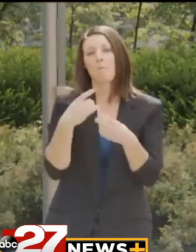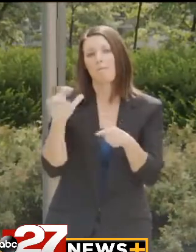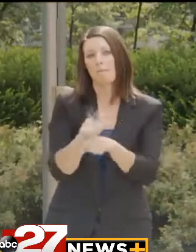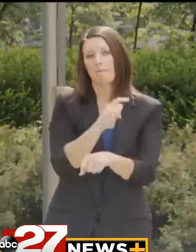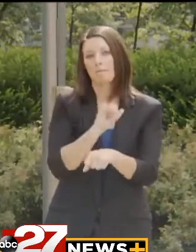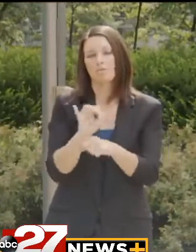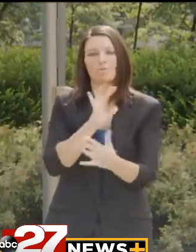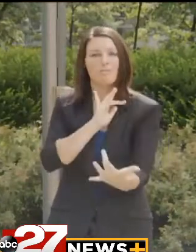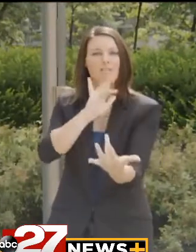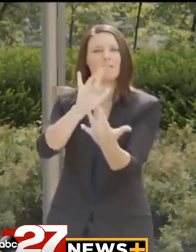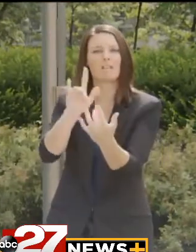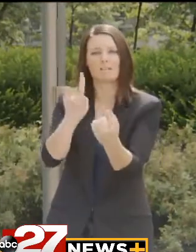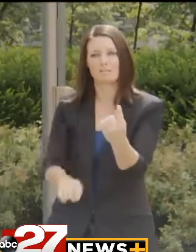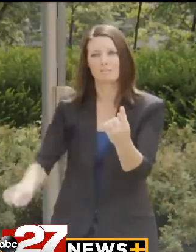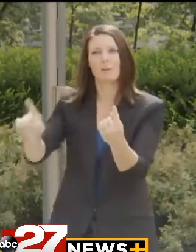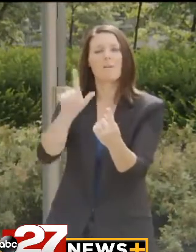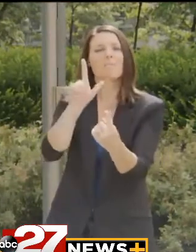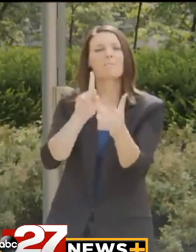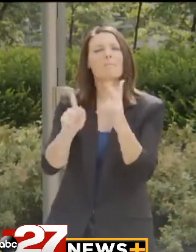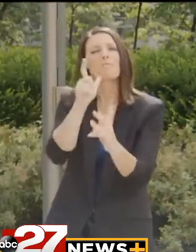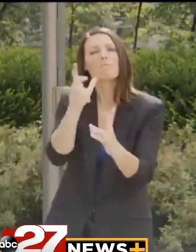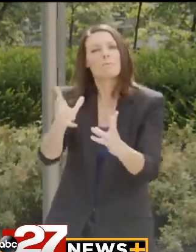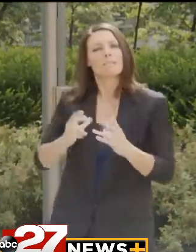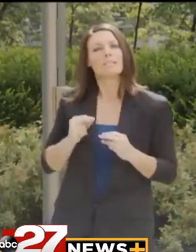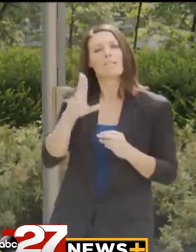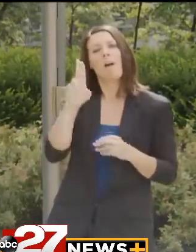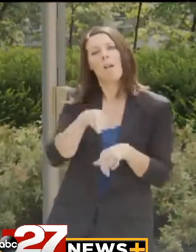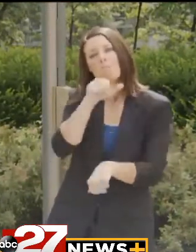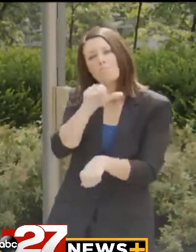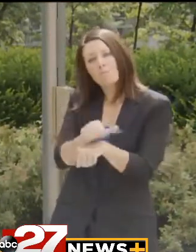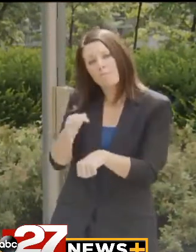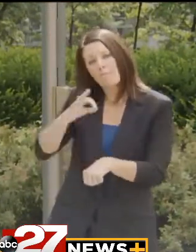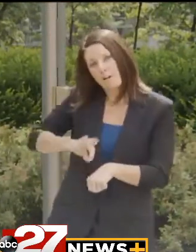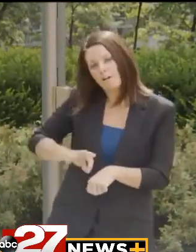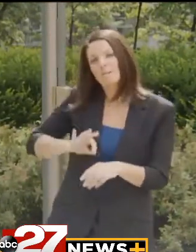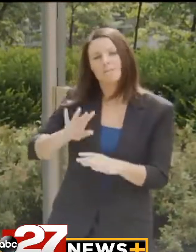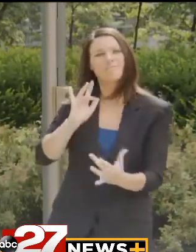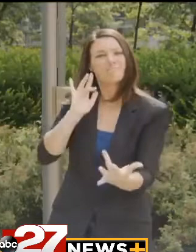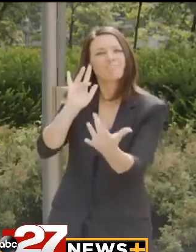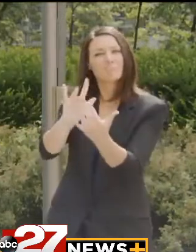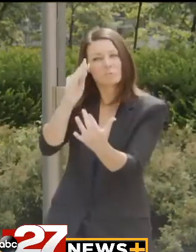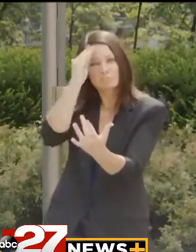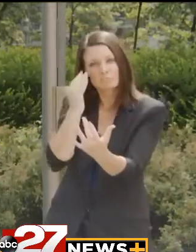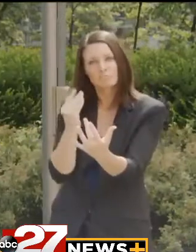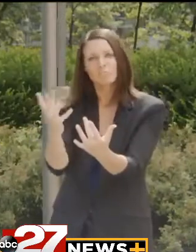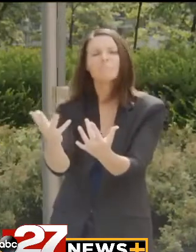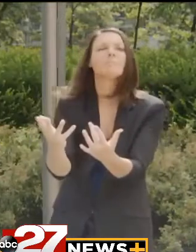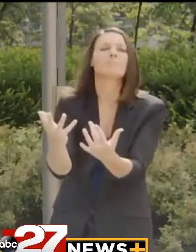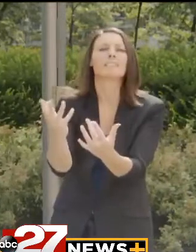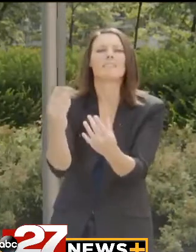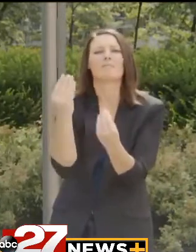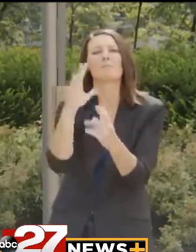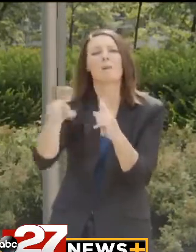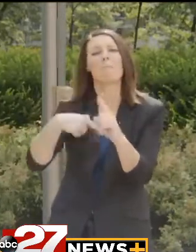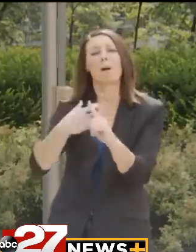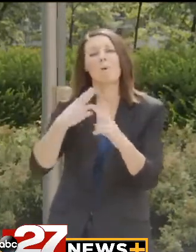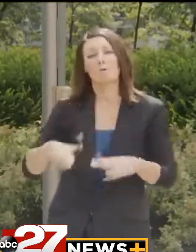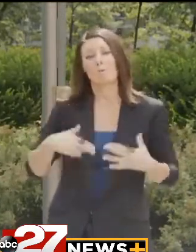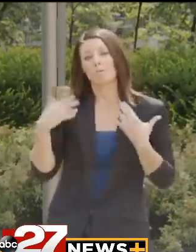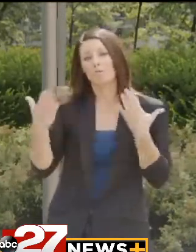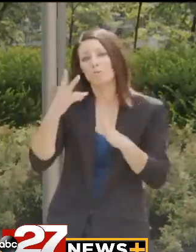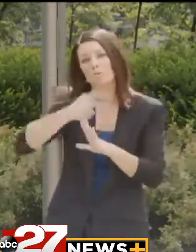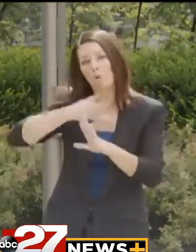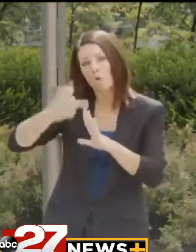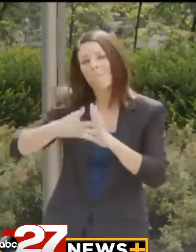out to unemployment benefit recipients over the past few weeks with information about human service programs as well as